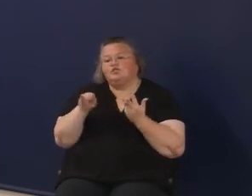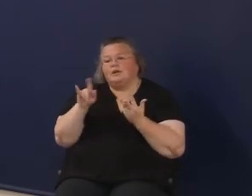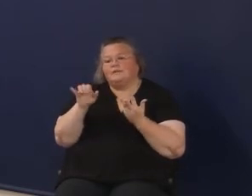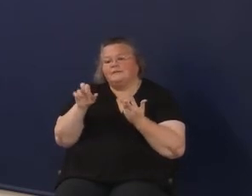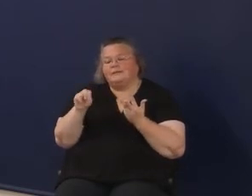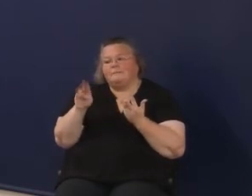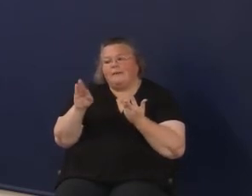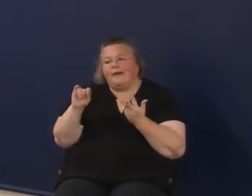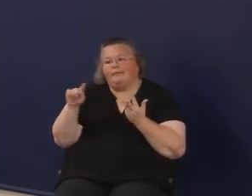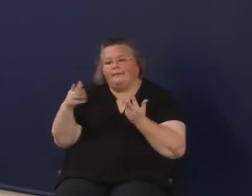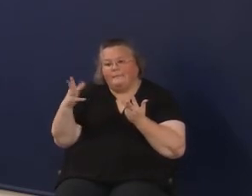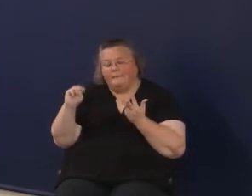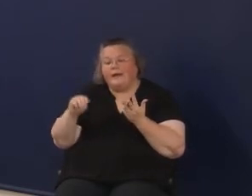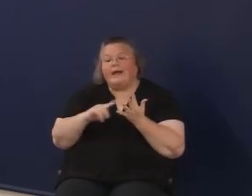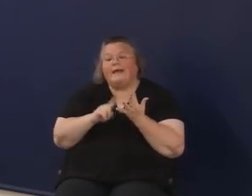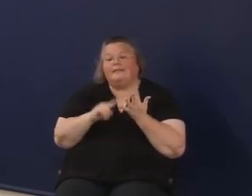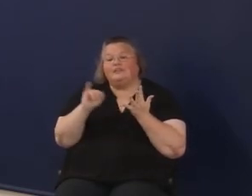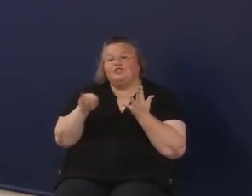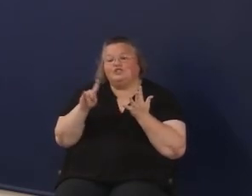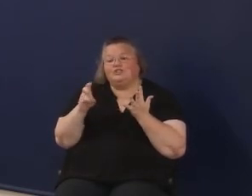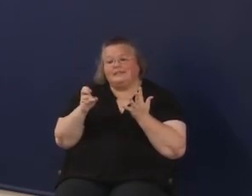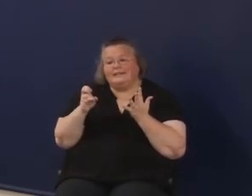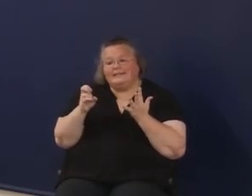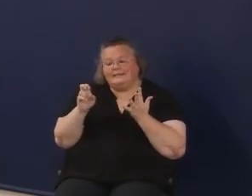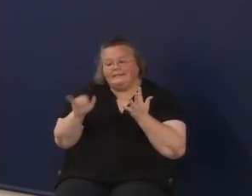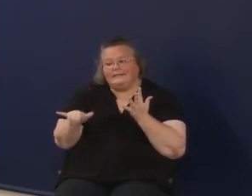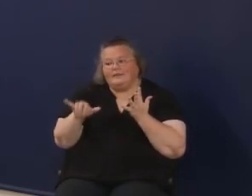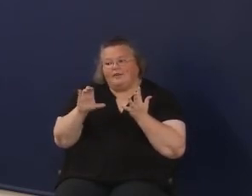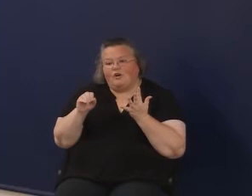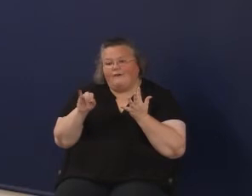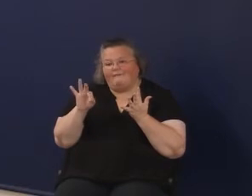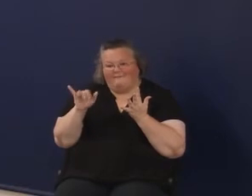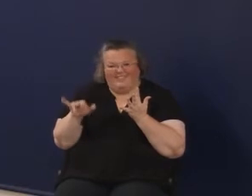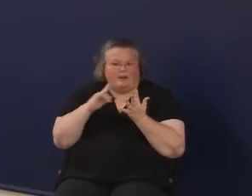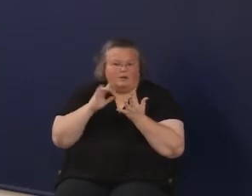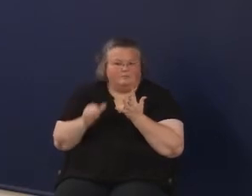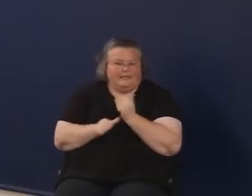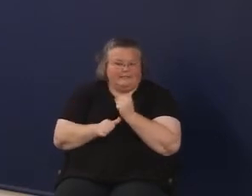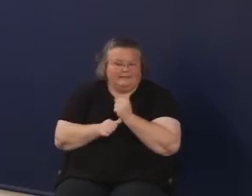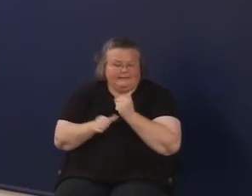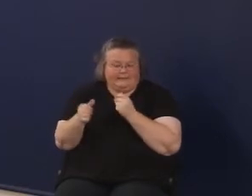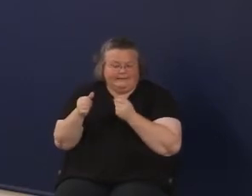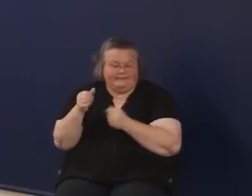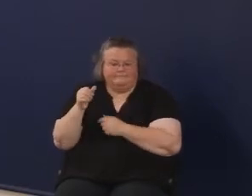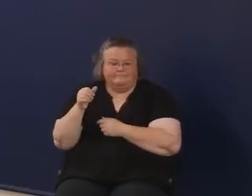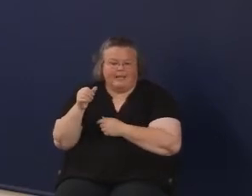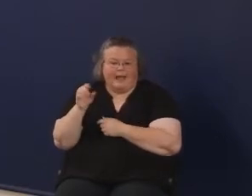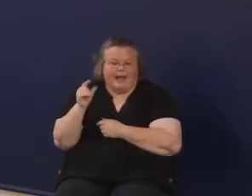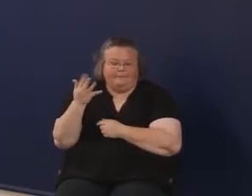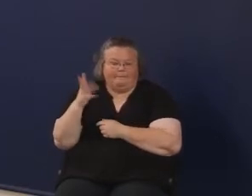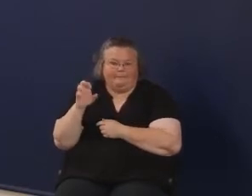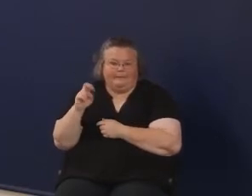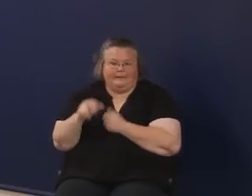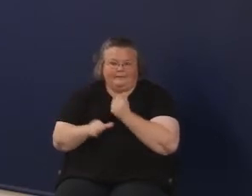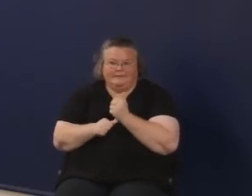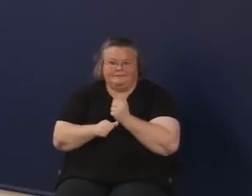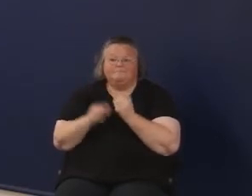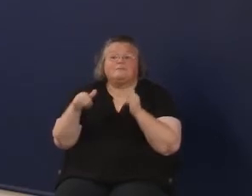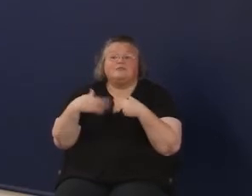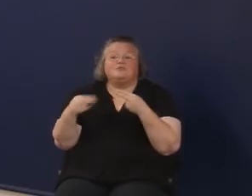our administrative assistant, Jenny Collins. For the past decade, we have been working extremely.